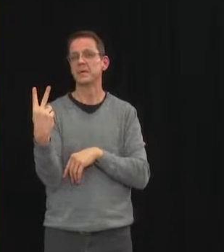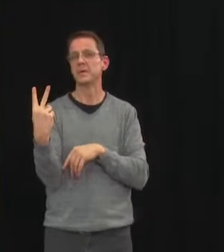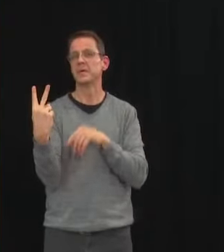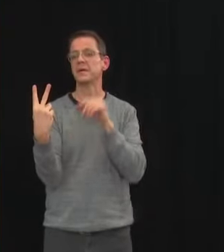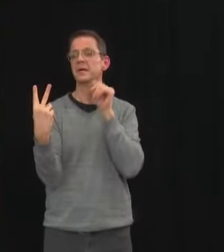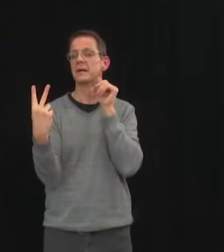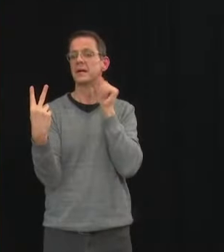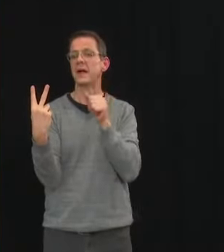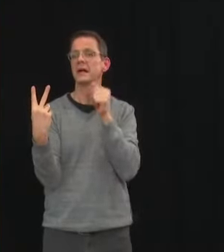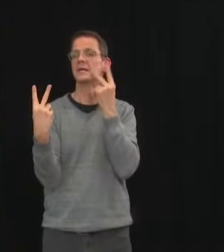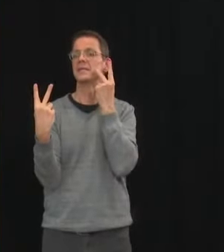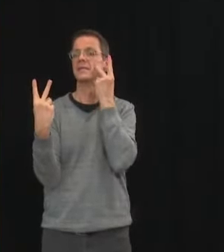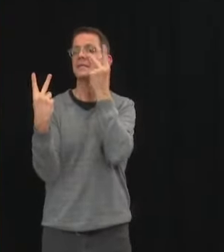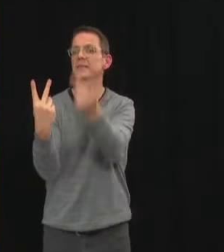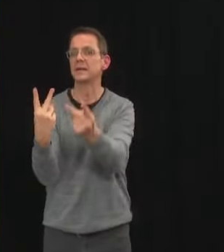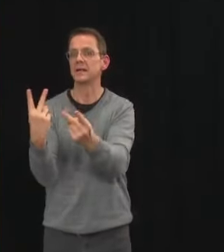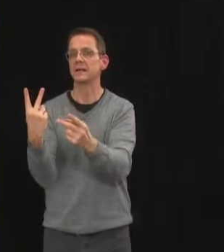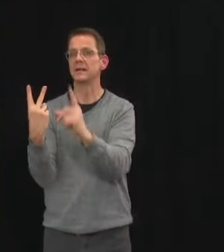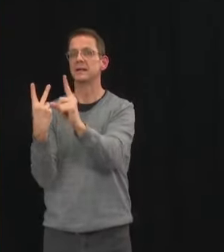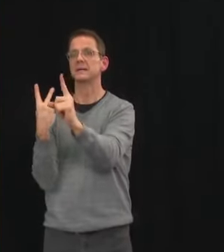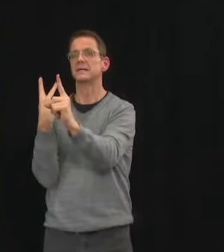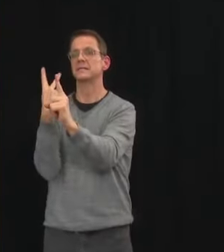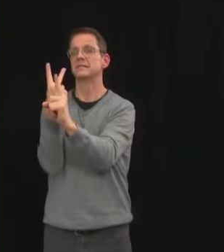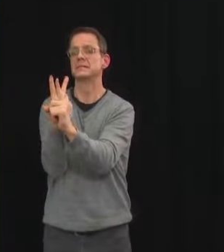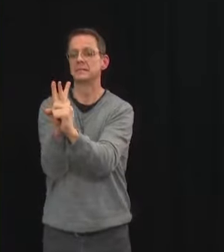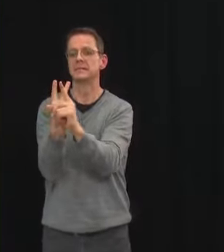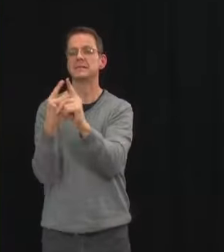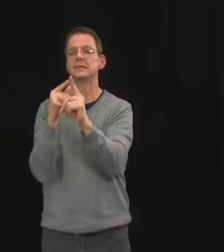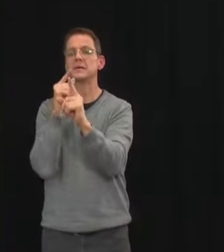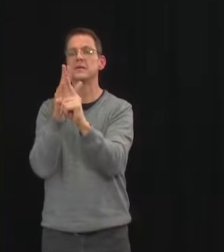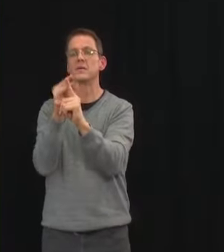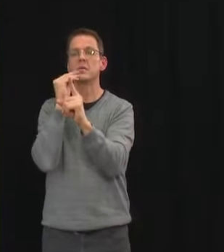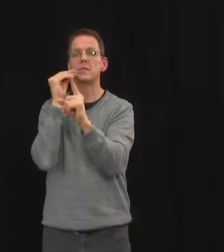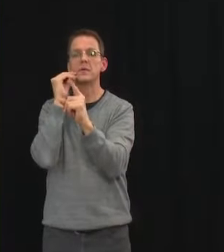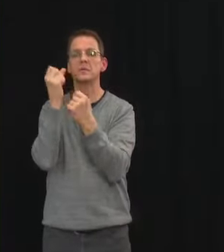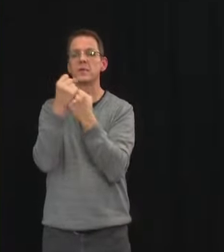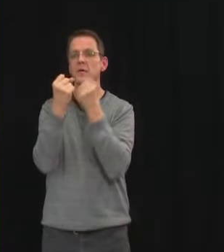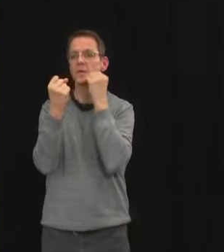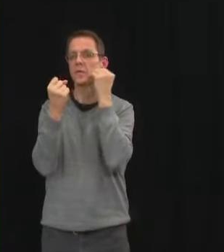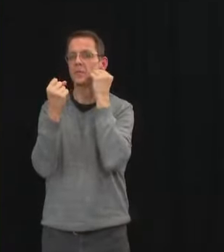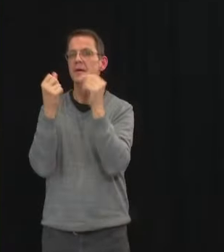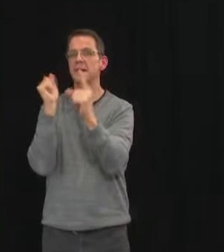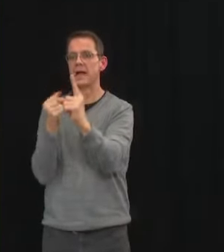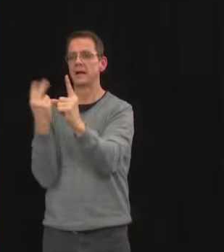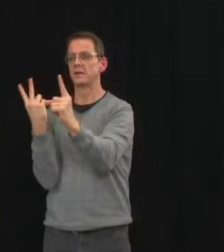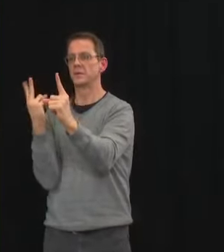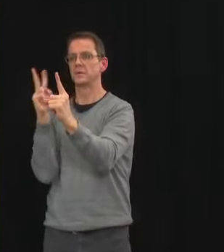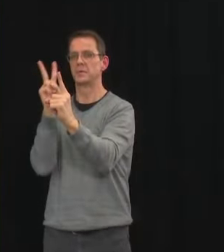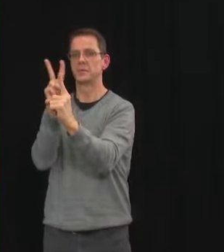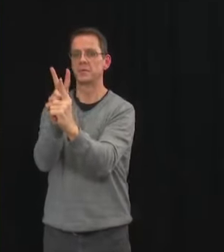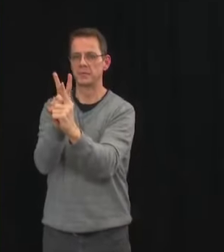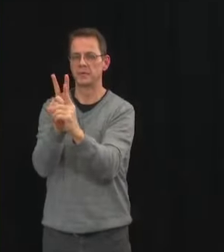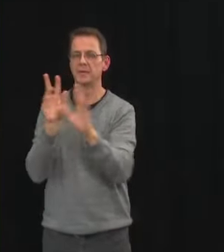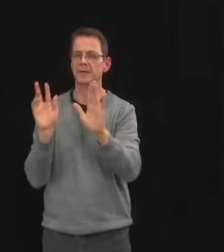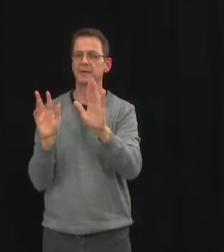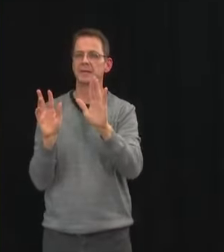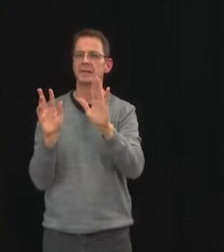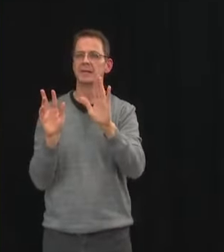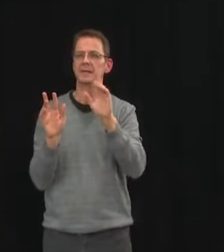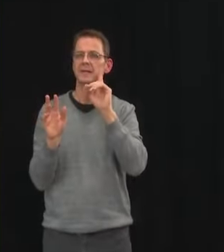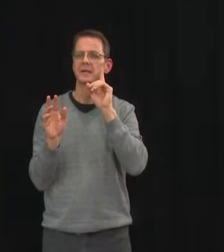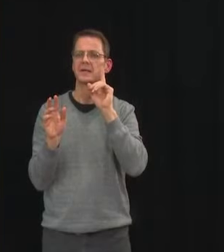the ability to have that support of loved ones even in outbreak situations unless there's a specific and unusual circumstance